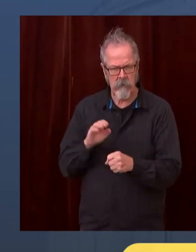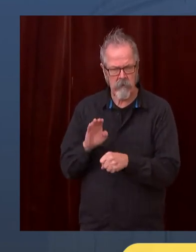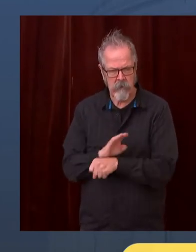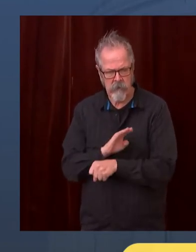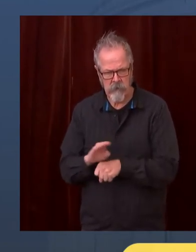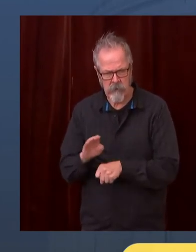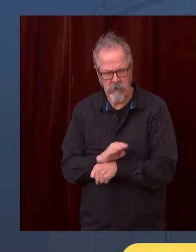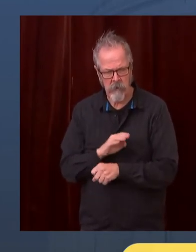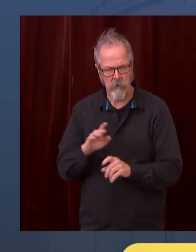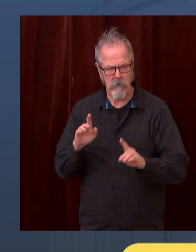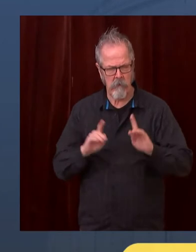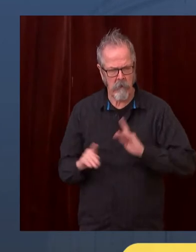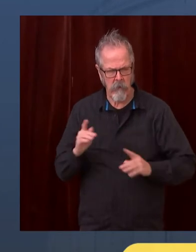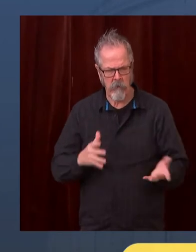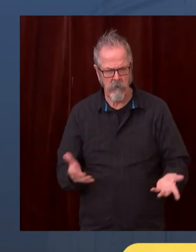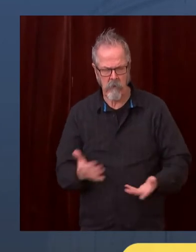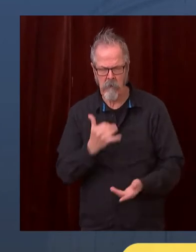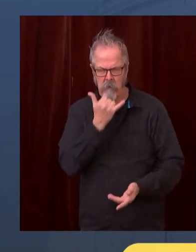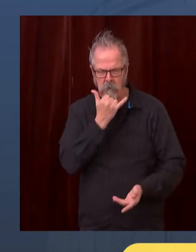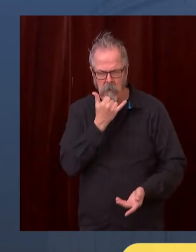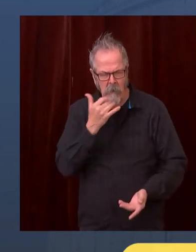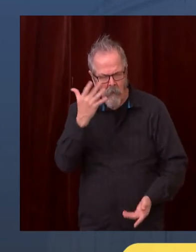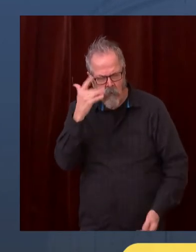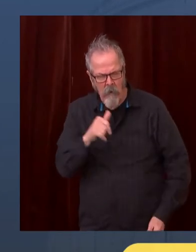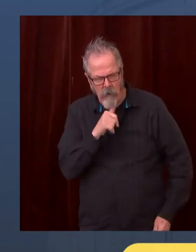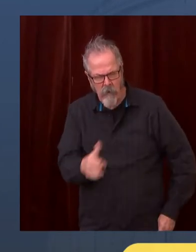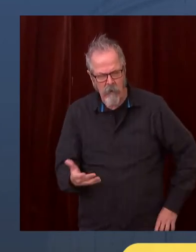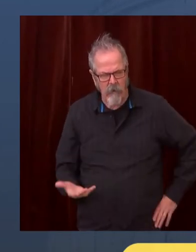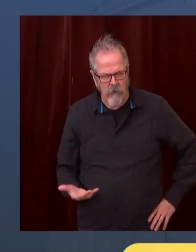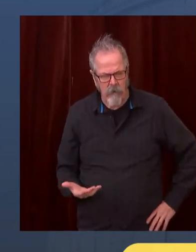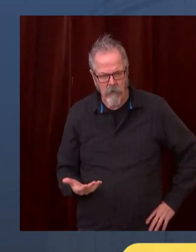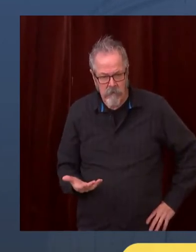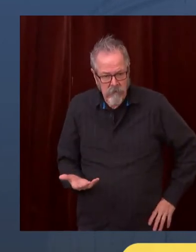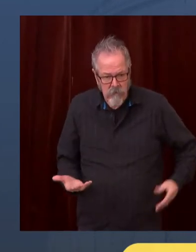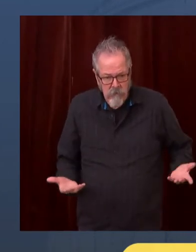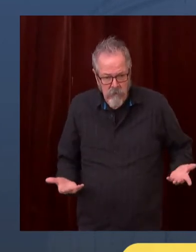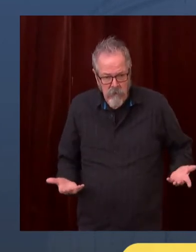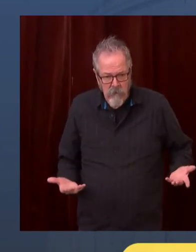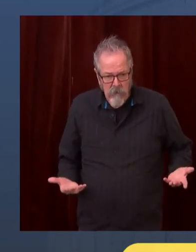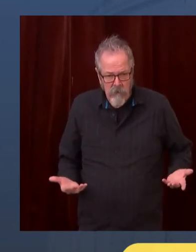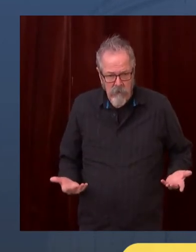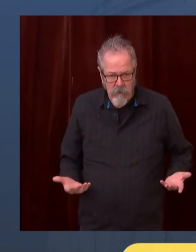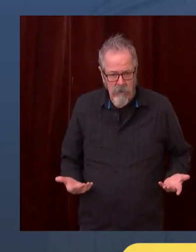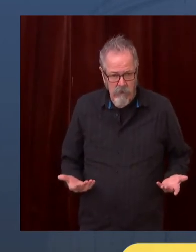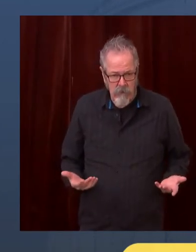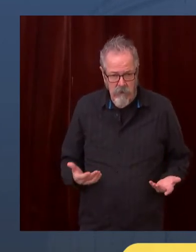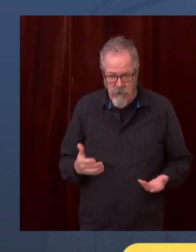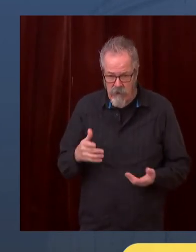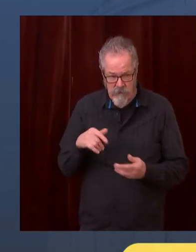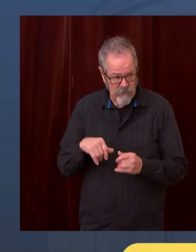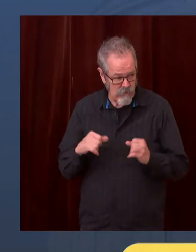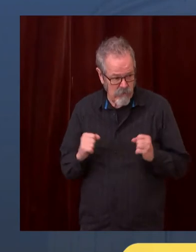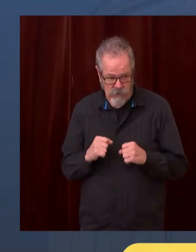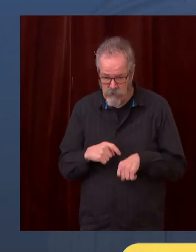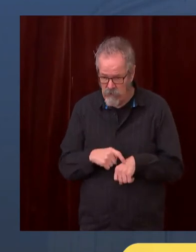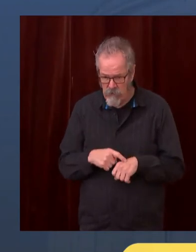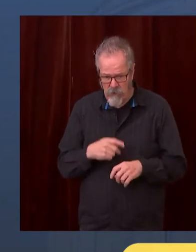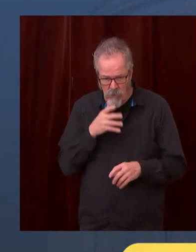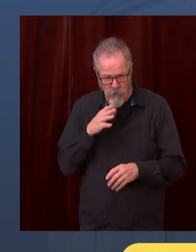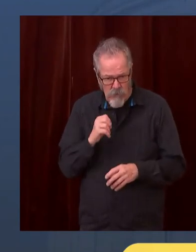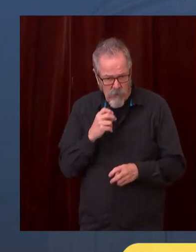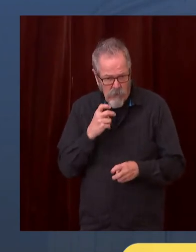Well, certainly we can do that if we have, A, a necessity of doing that, and B, an ability to do that.